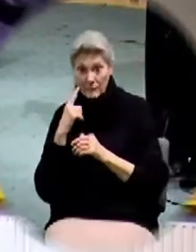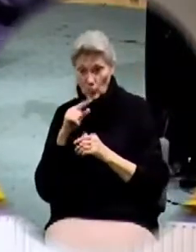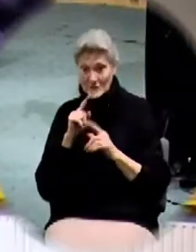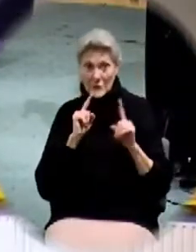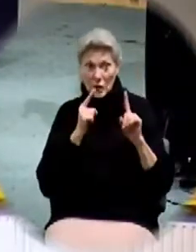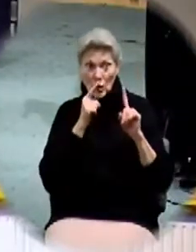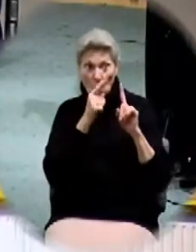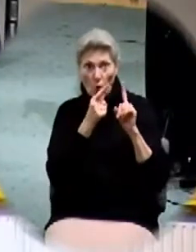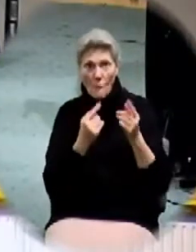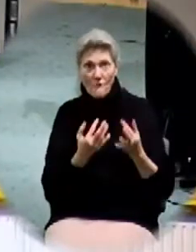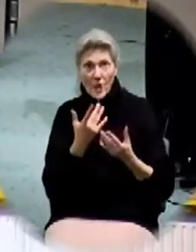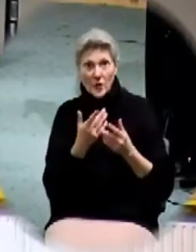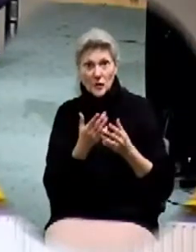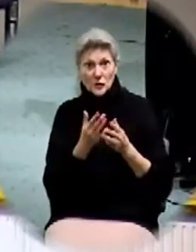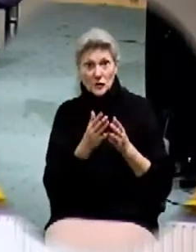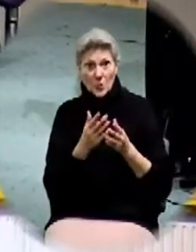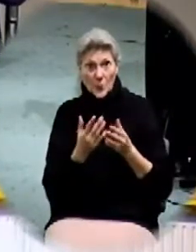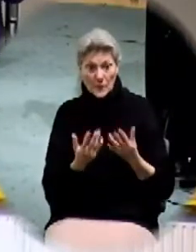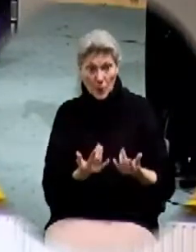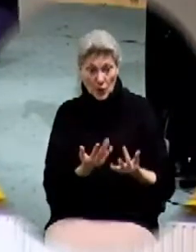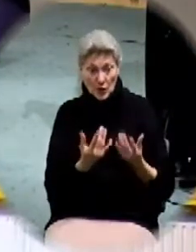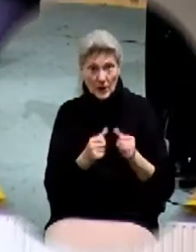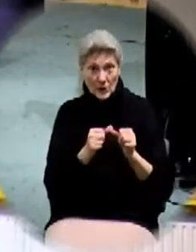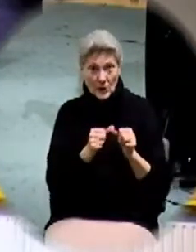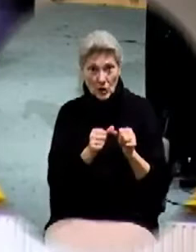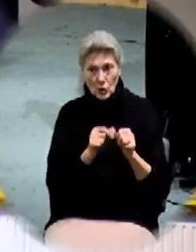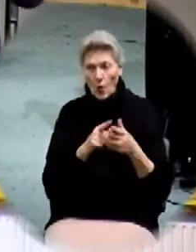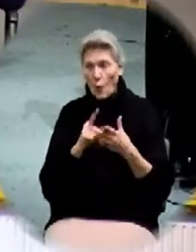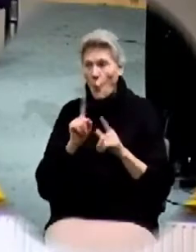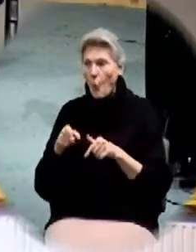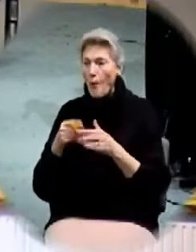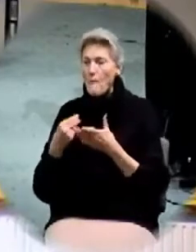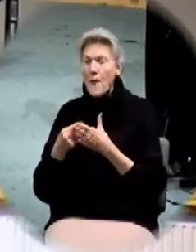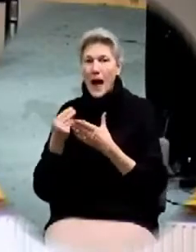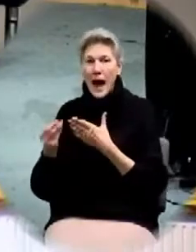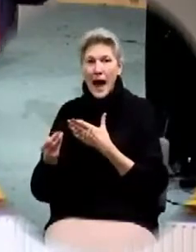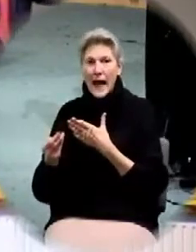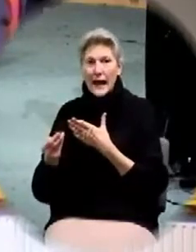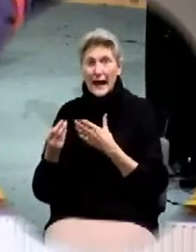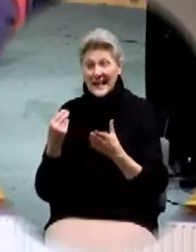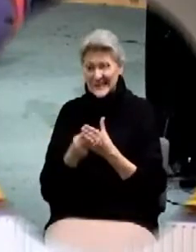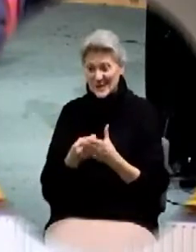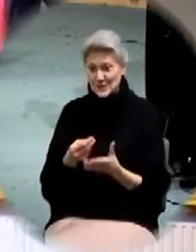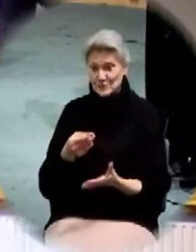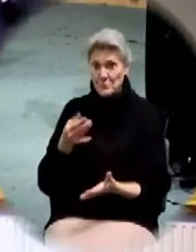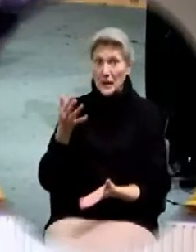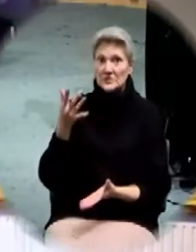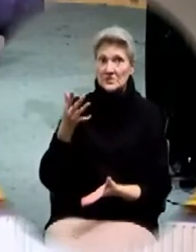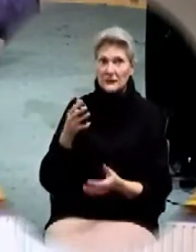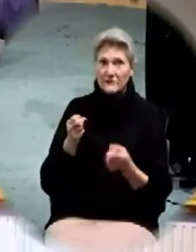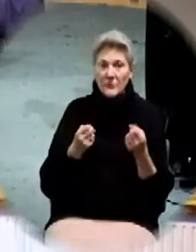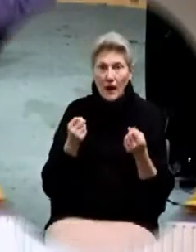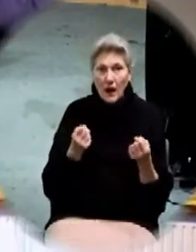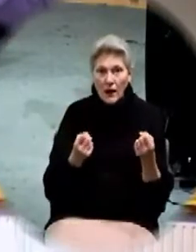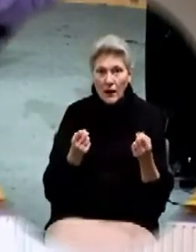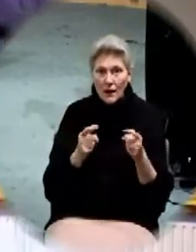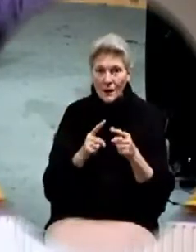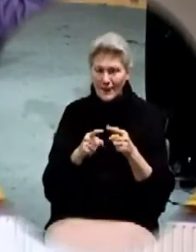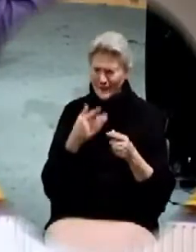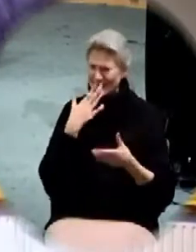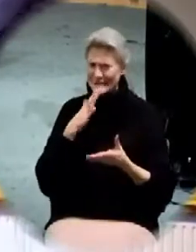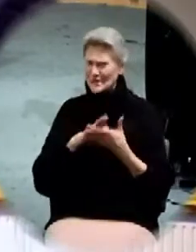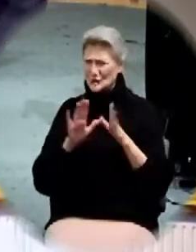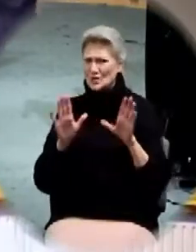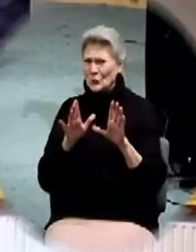out and buy an expensive car. Now, please don't do this. He was saying this is bad advice, but the underlying principle works.